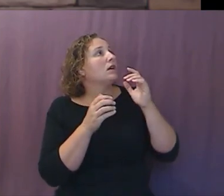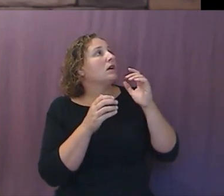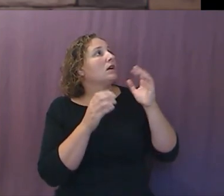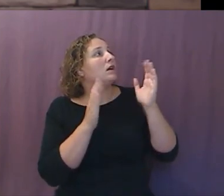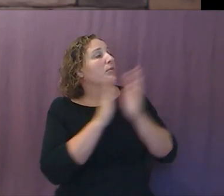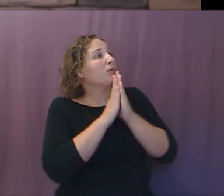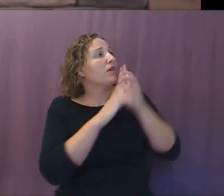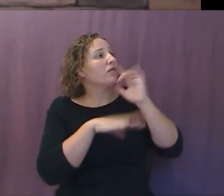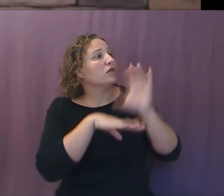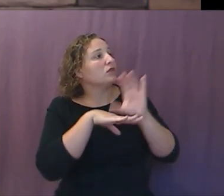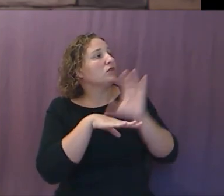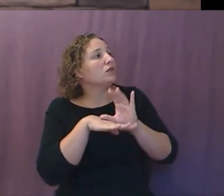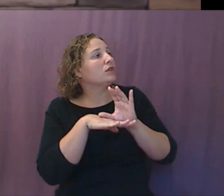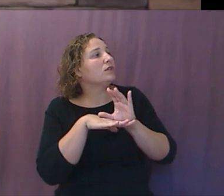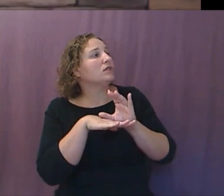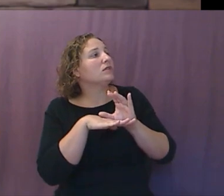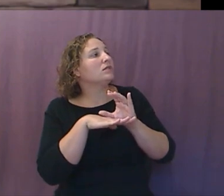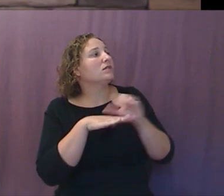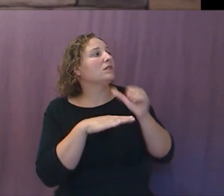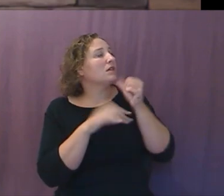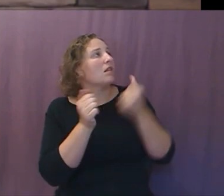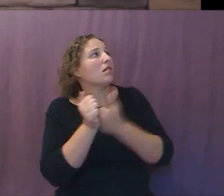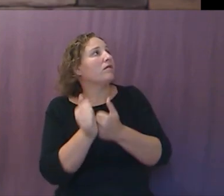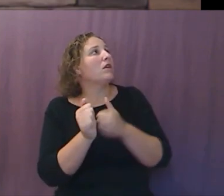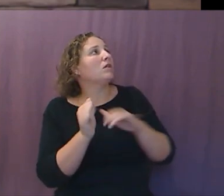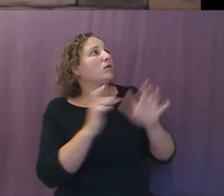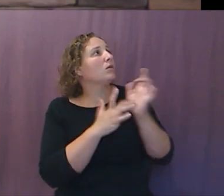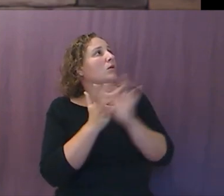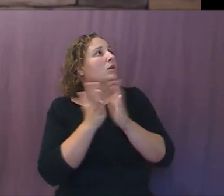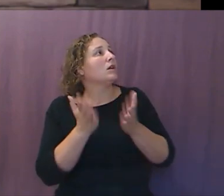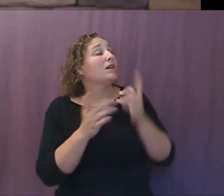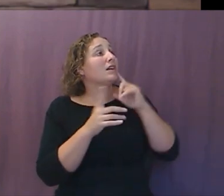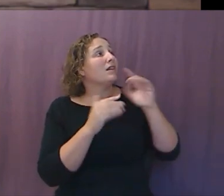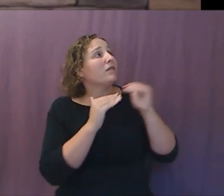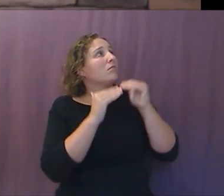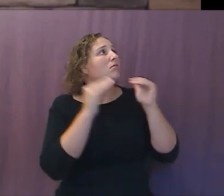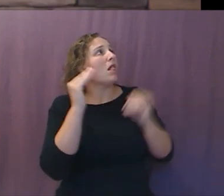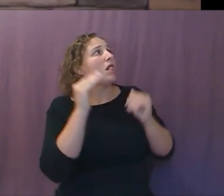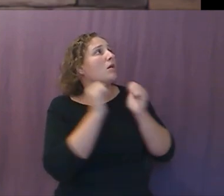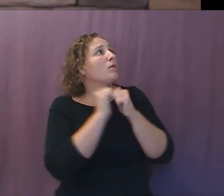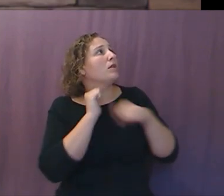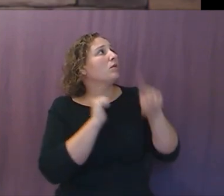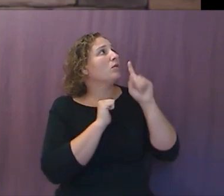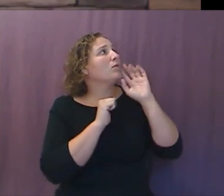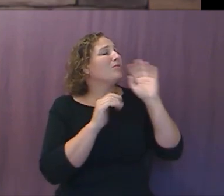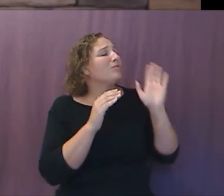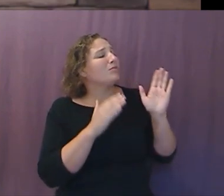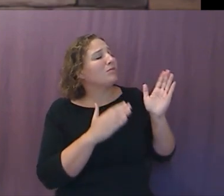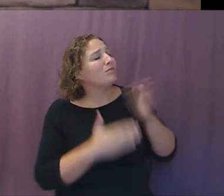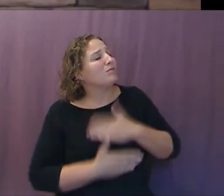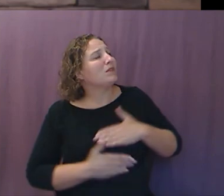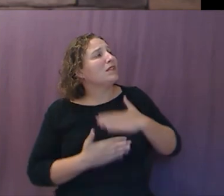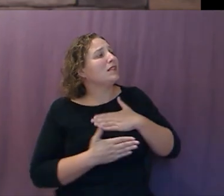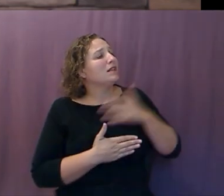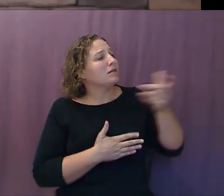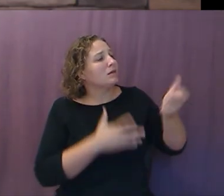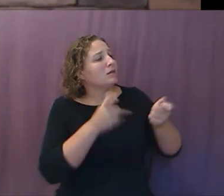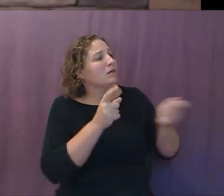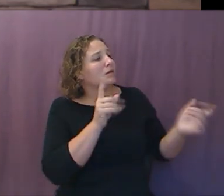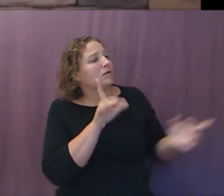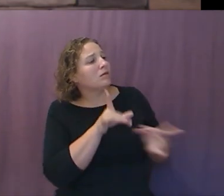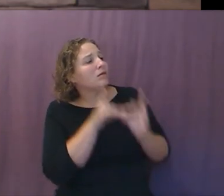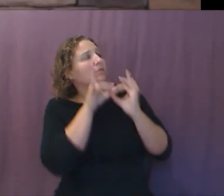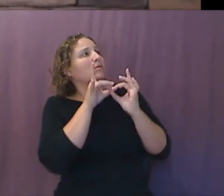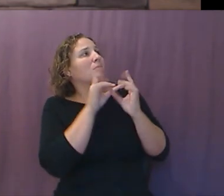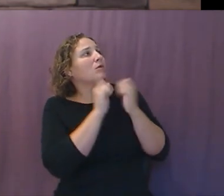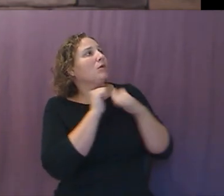or parishioners. If they're in places with you, they ought not to be. Would you please pull them out of that, Lord, so you can